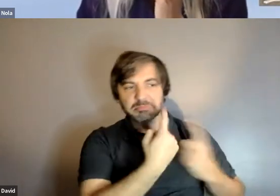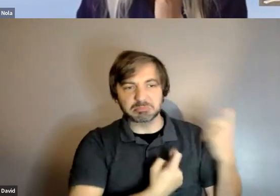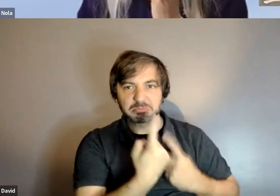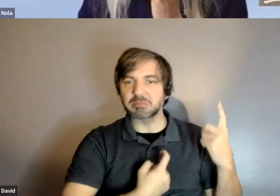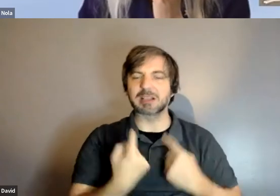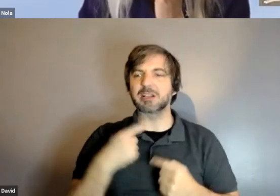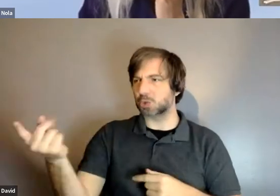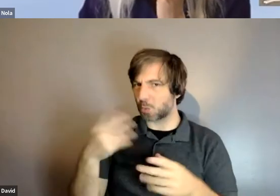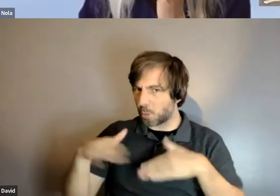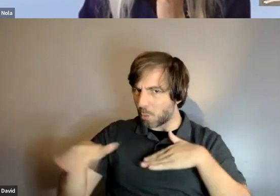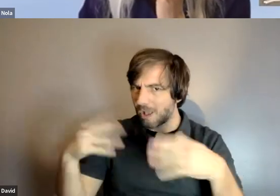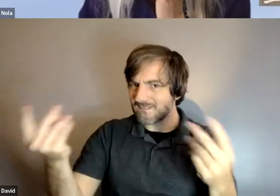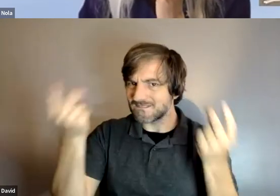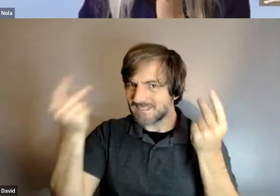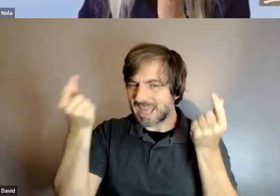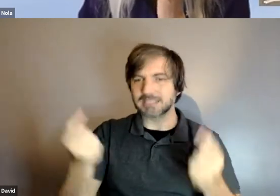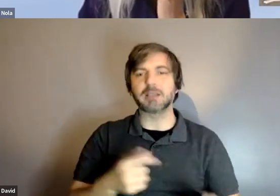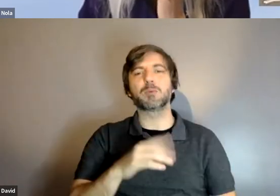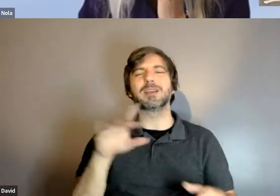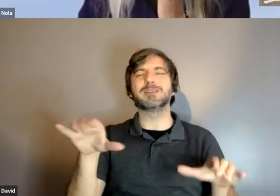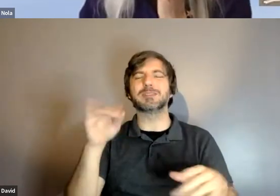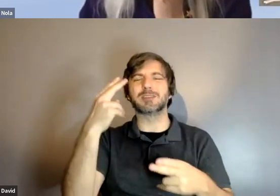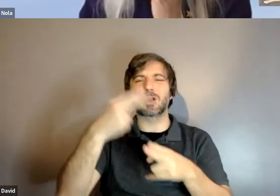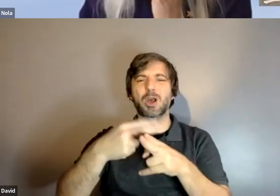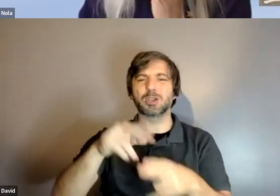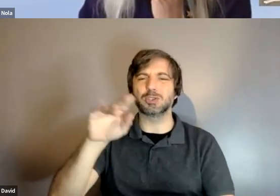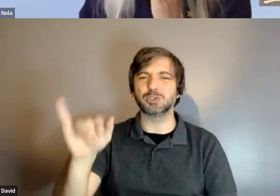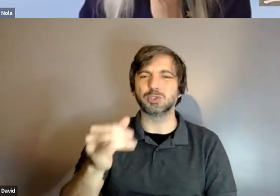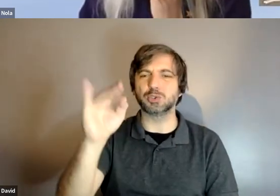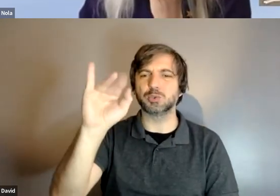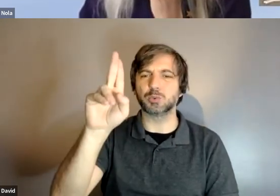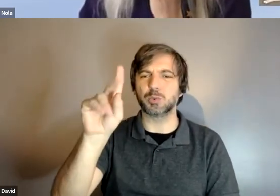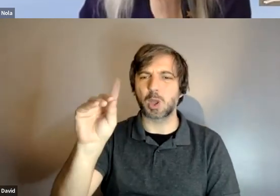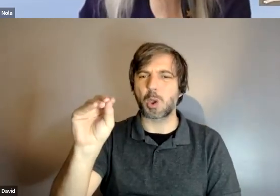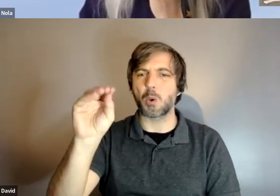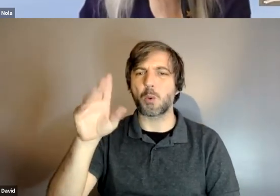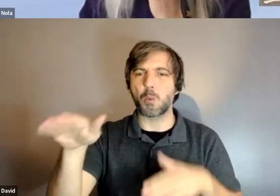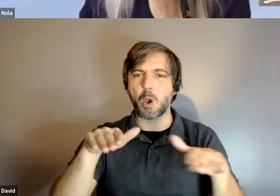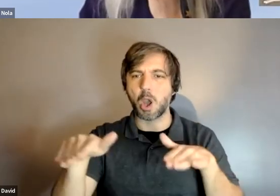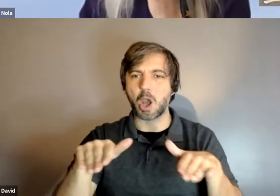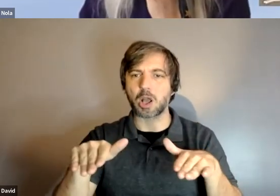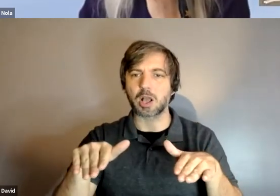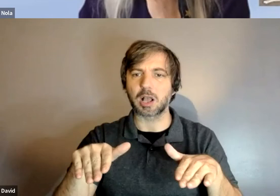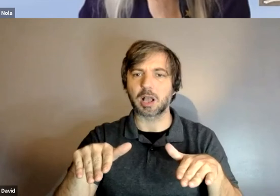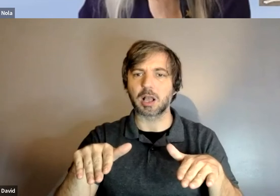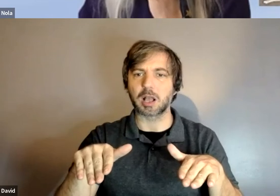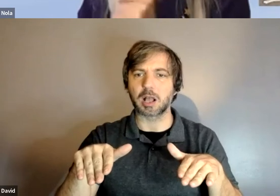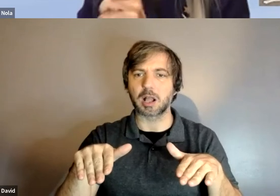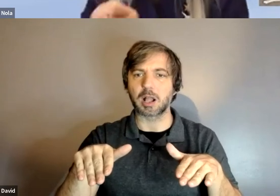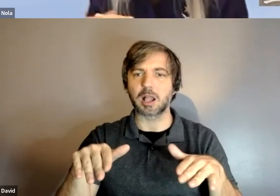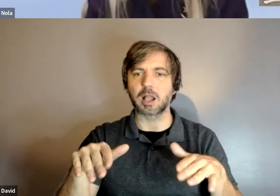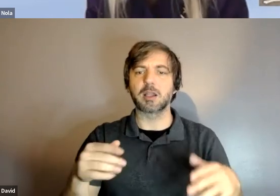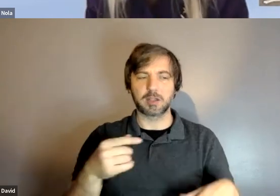and we do this thing called juno walk so um the field instructor actually had his harness where he holds on to like the chest